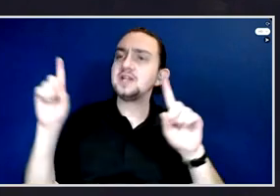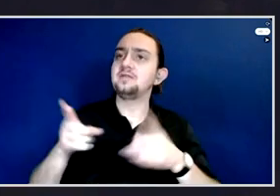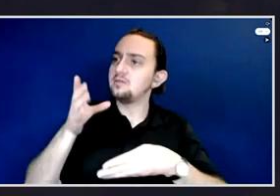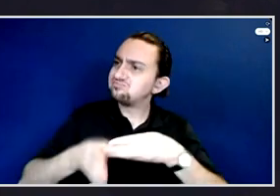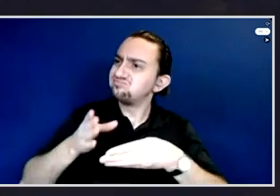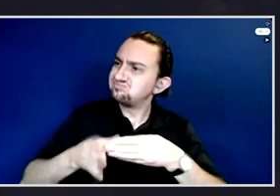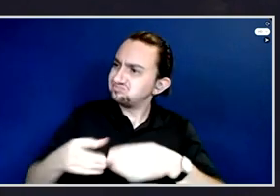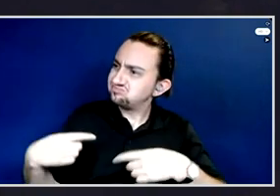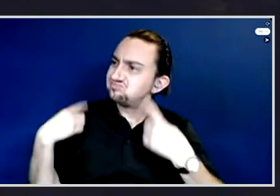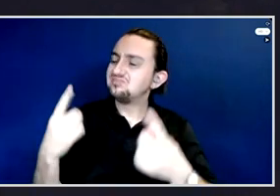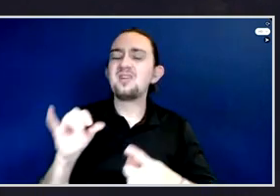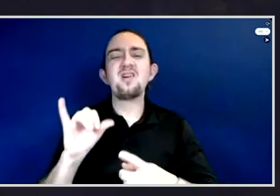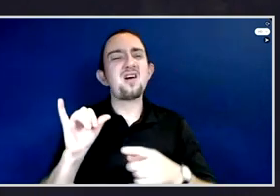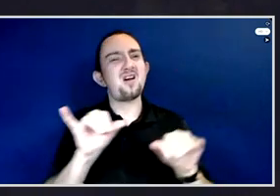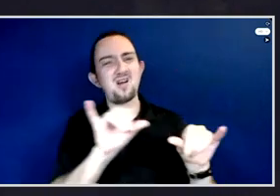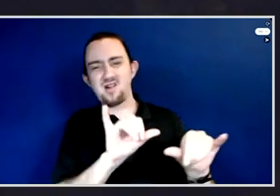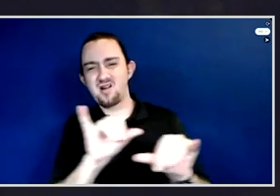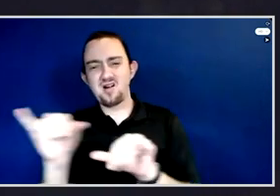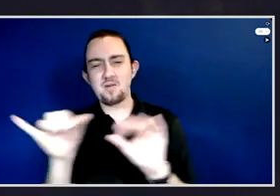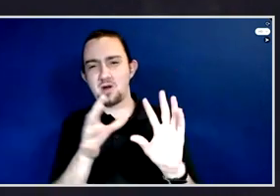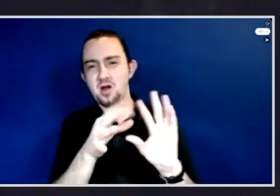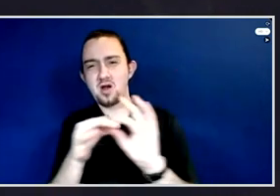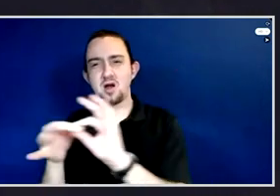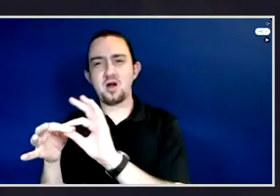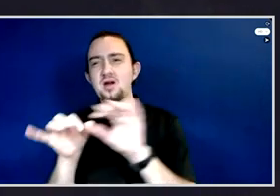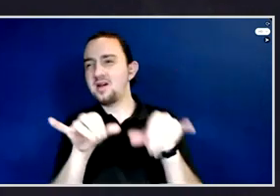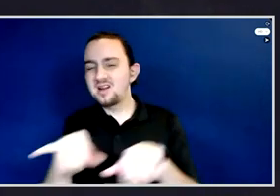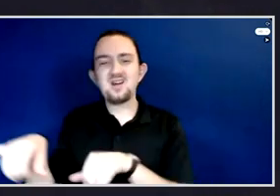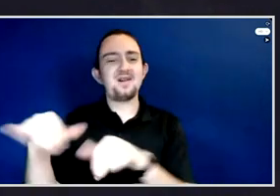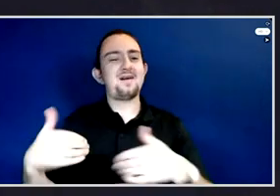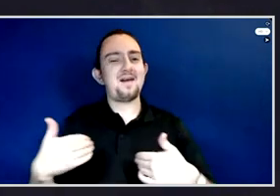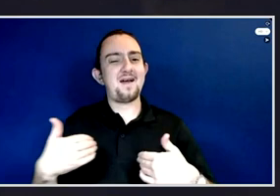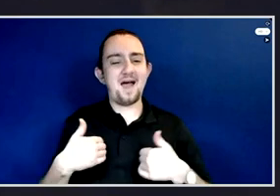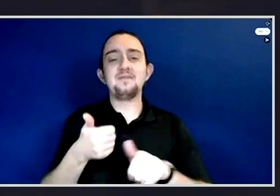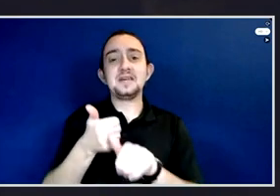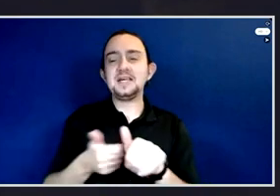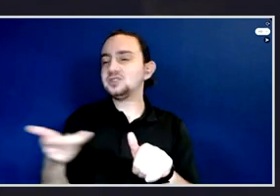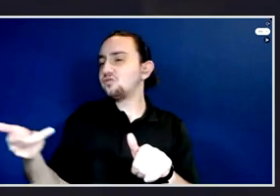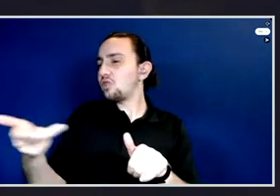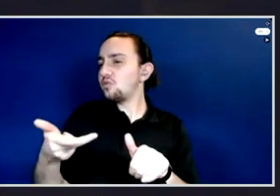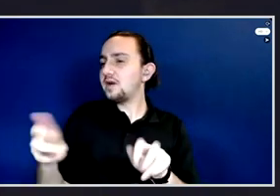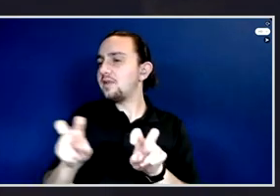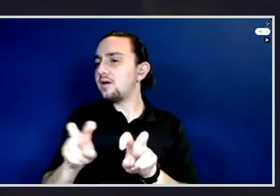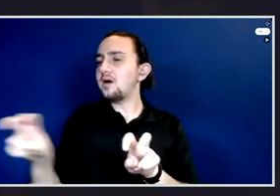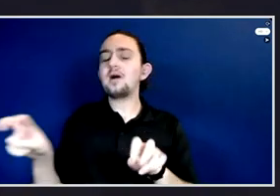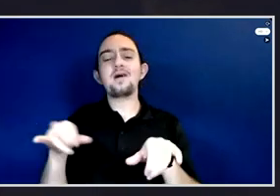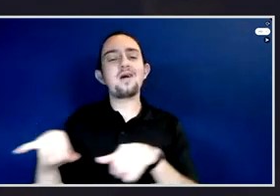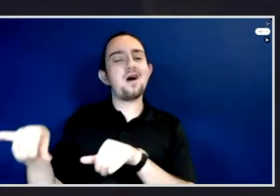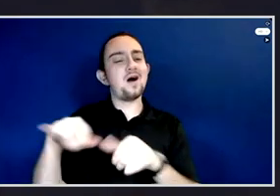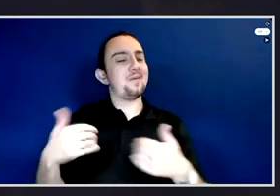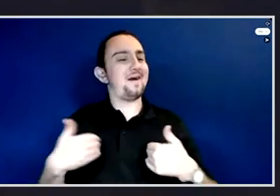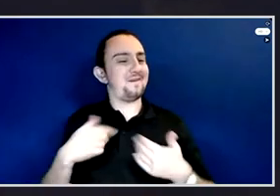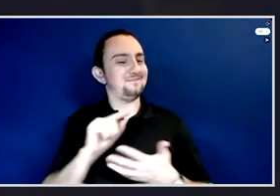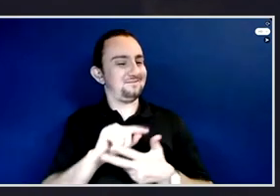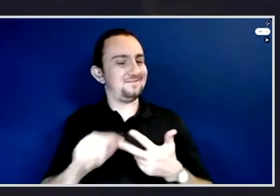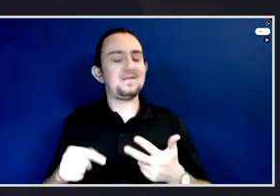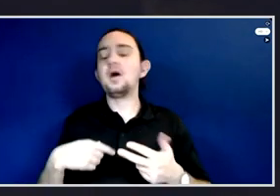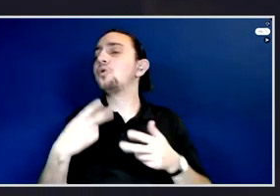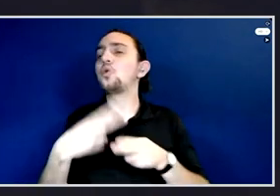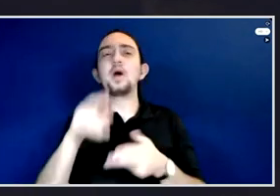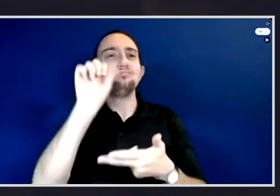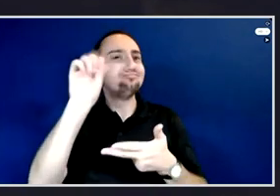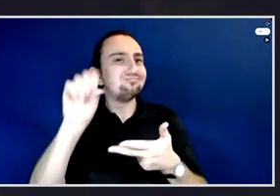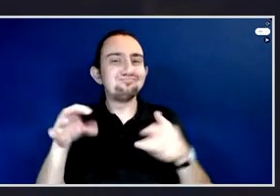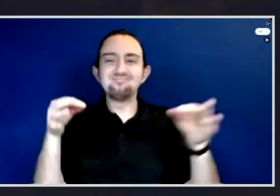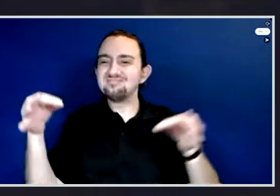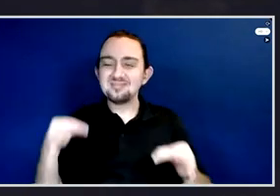denominators that each of them brings to the table. And I just wanted to cite them quickly, and then I'd love to get into a